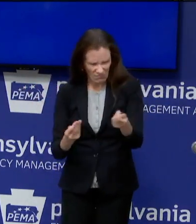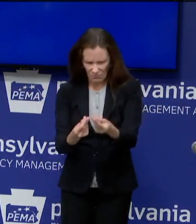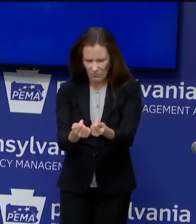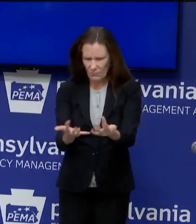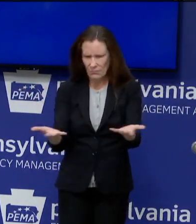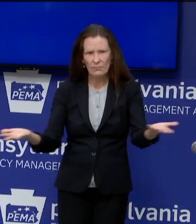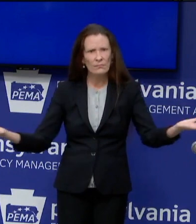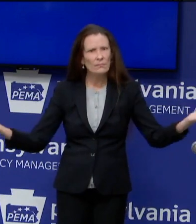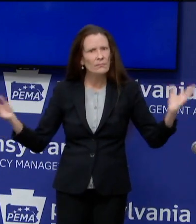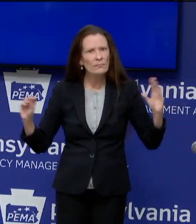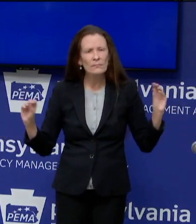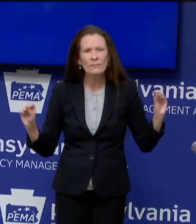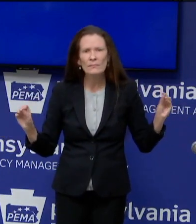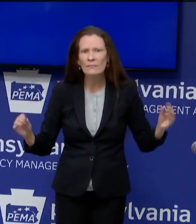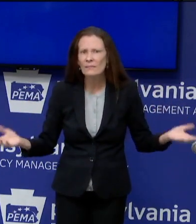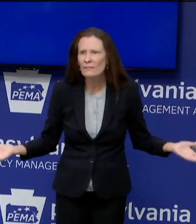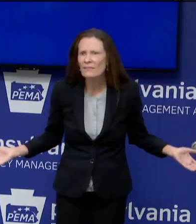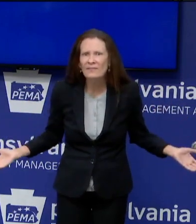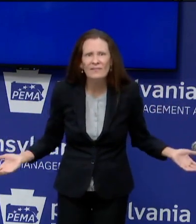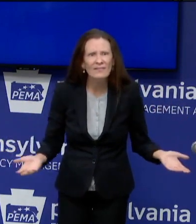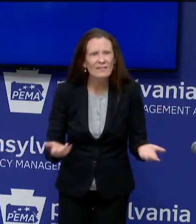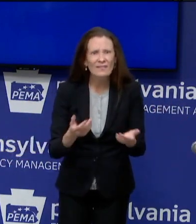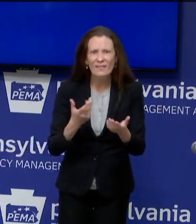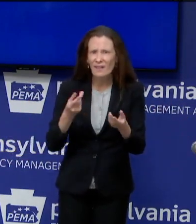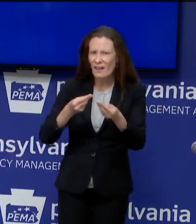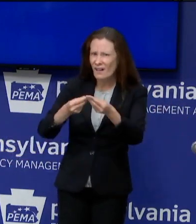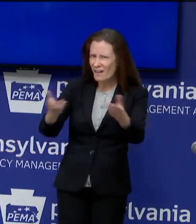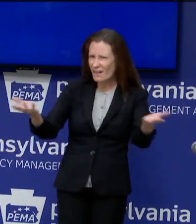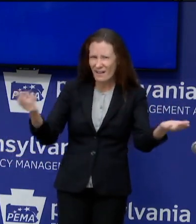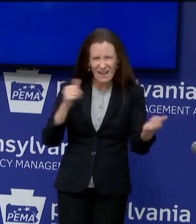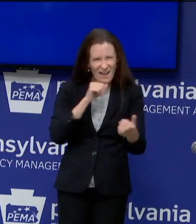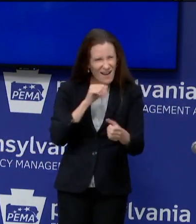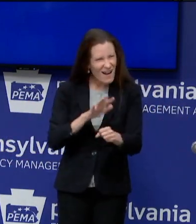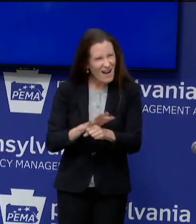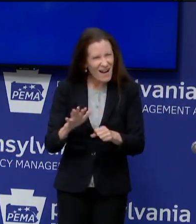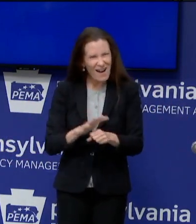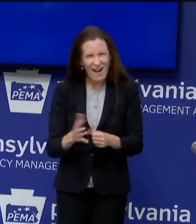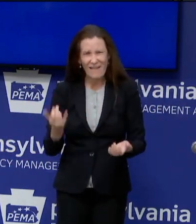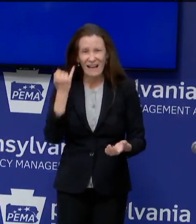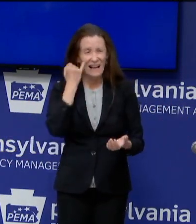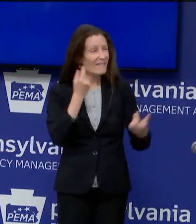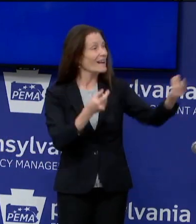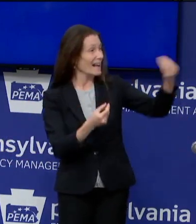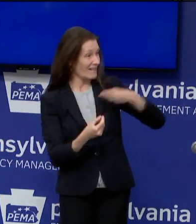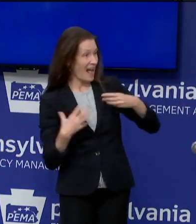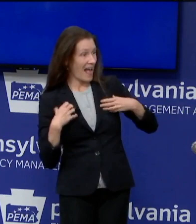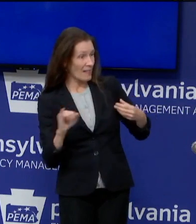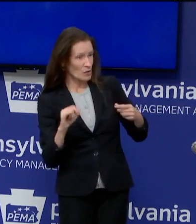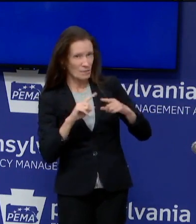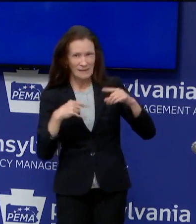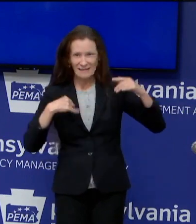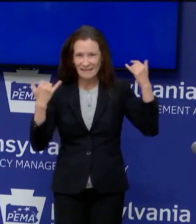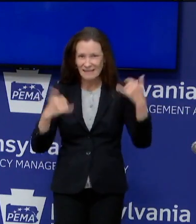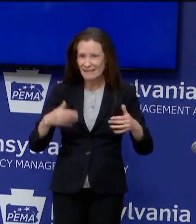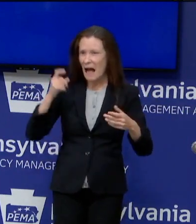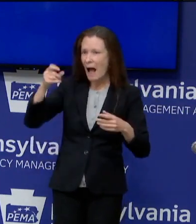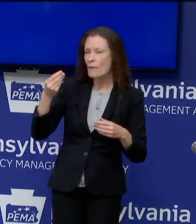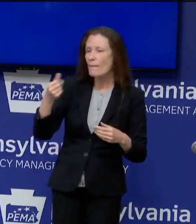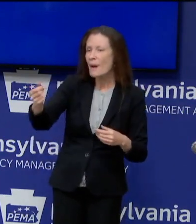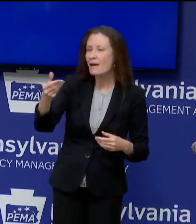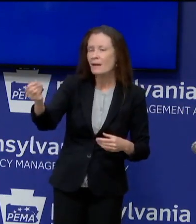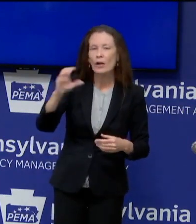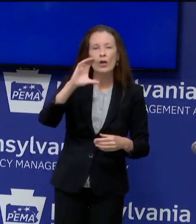have to pay a deductible of some sort. You have to pay for food, electric bill, gas bill. You have to pay for all